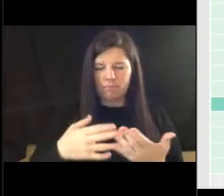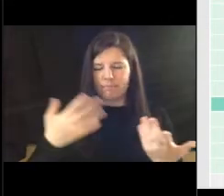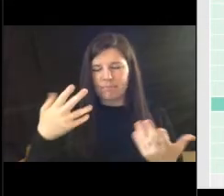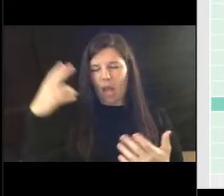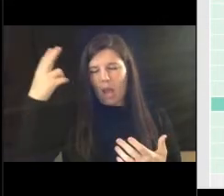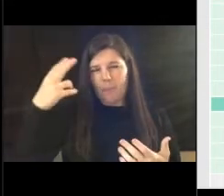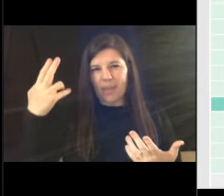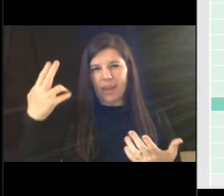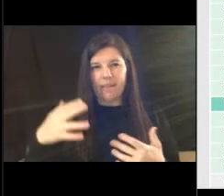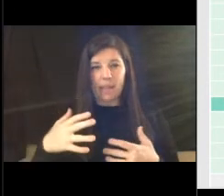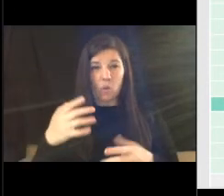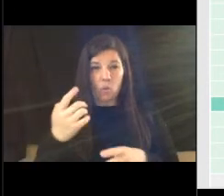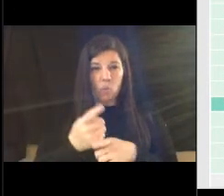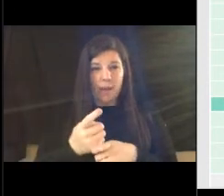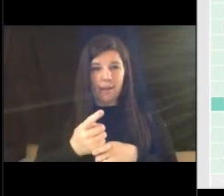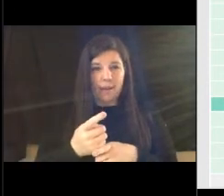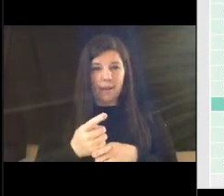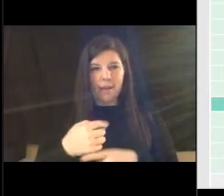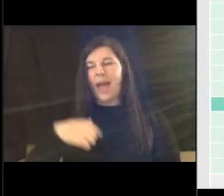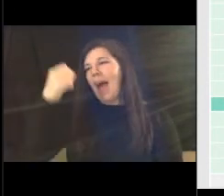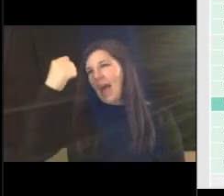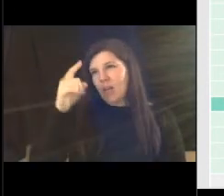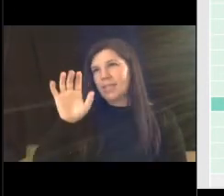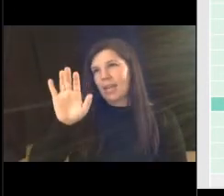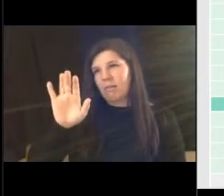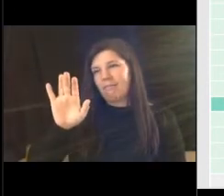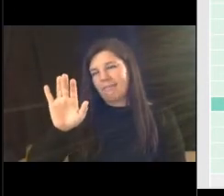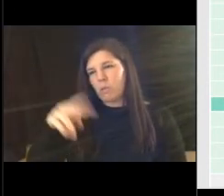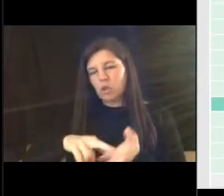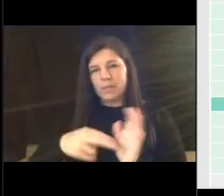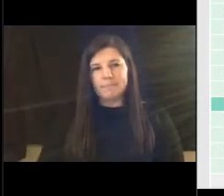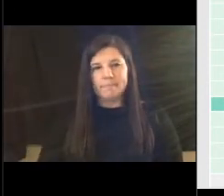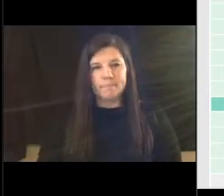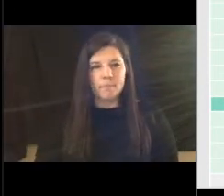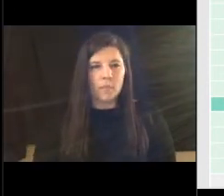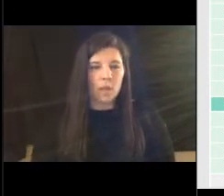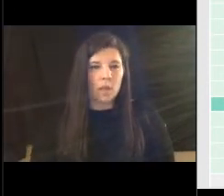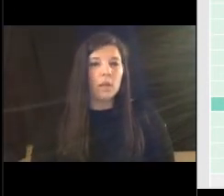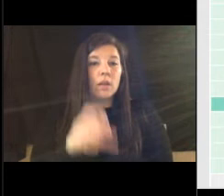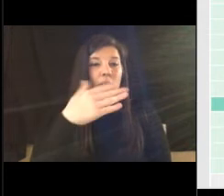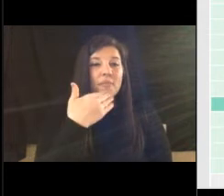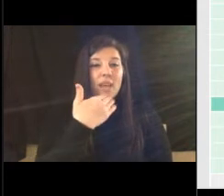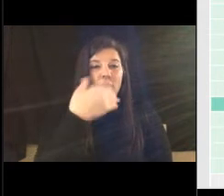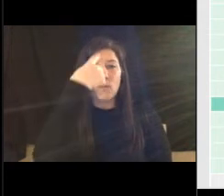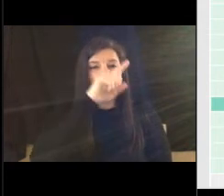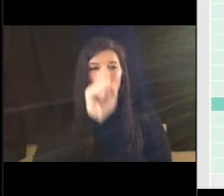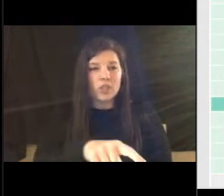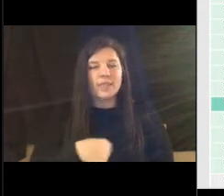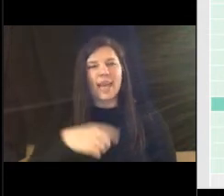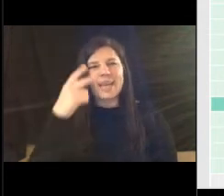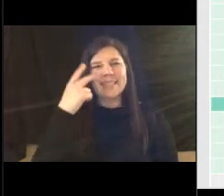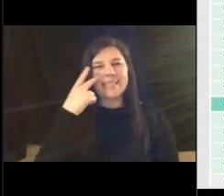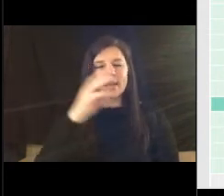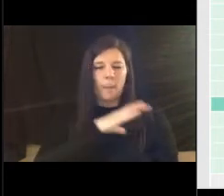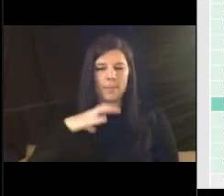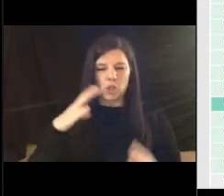i understand your terminology thank you yeah all right thank you for those questions i see commissioner hey you have a you